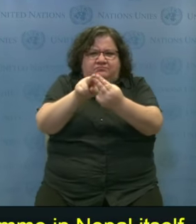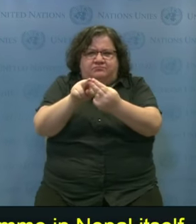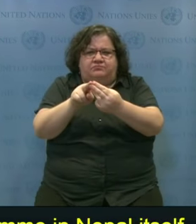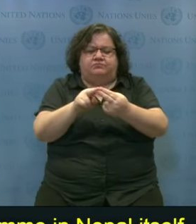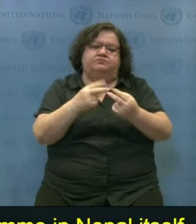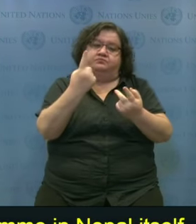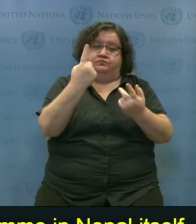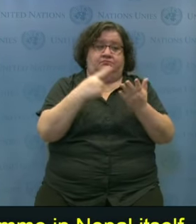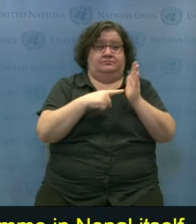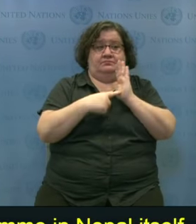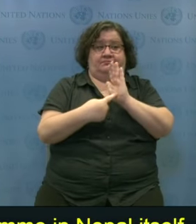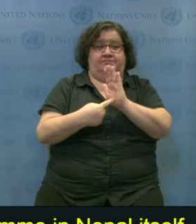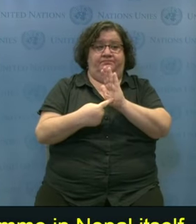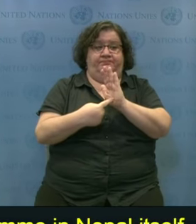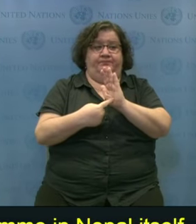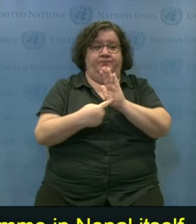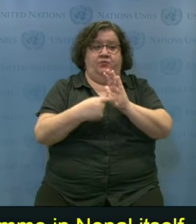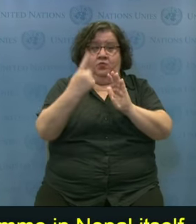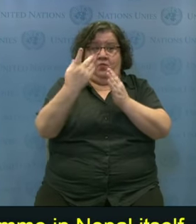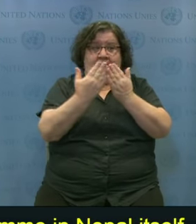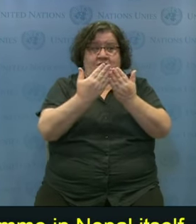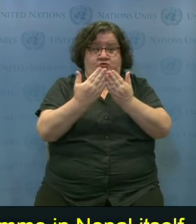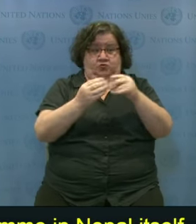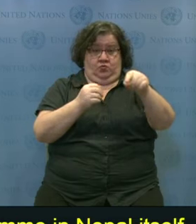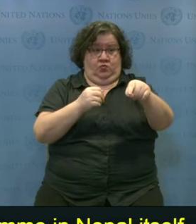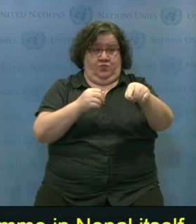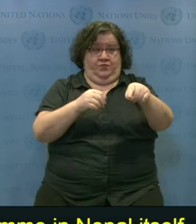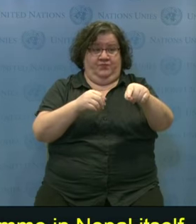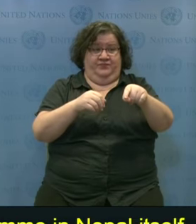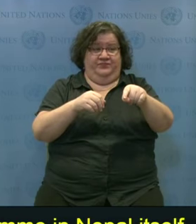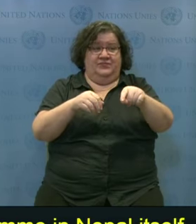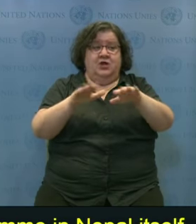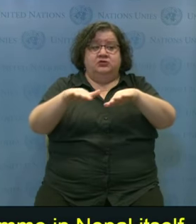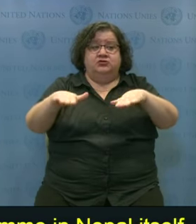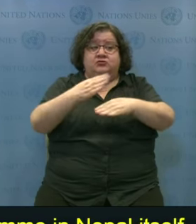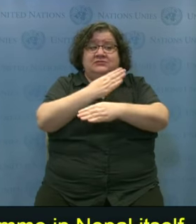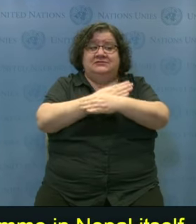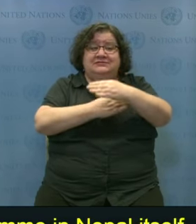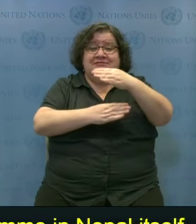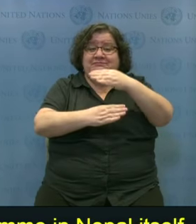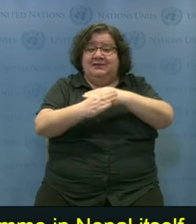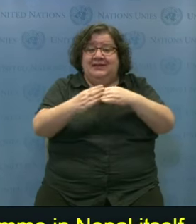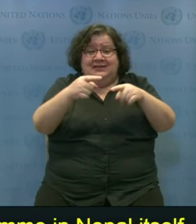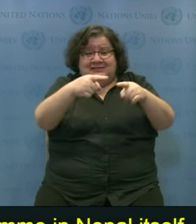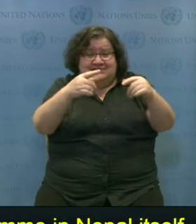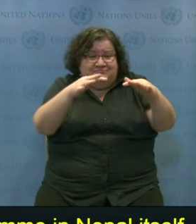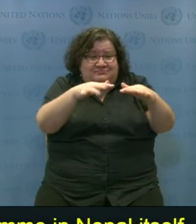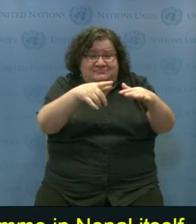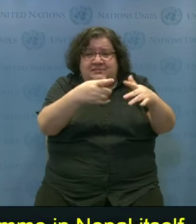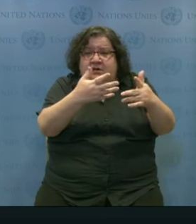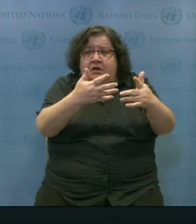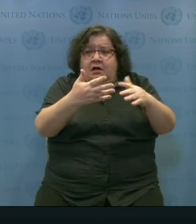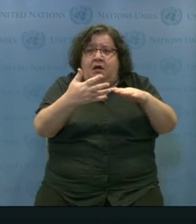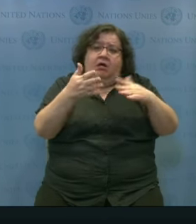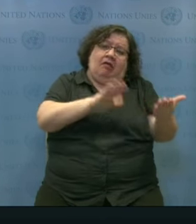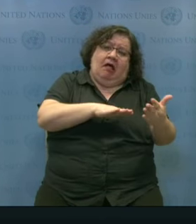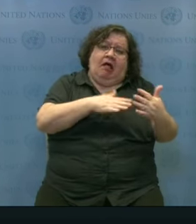killed. So it has a positive impact, and we know that, and we cannot do more of it, and this is fundamental.